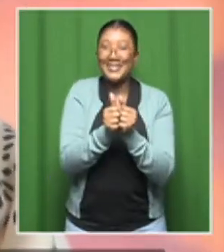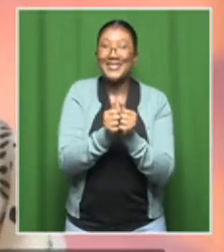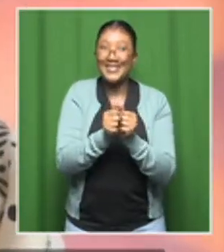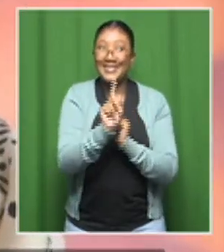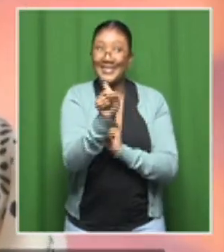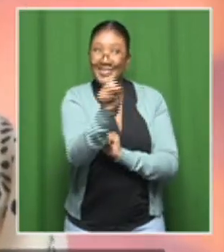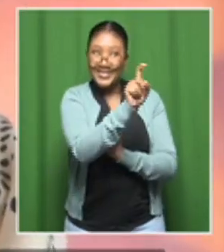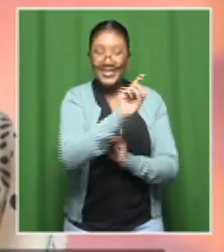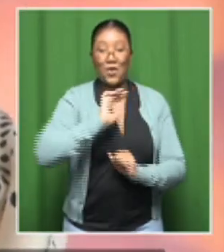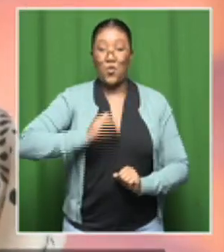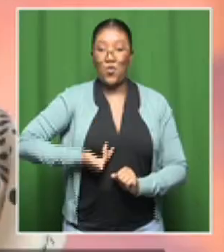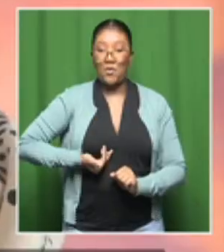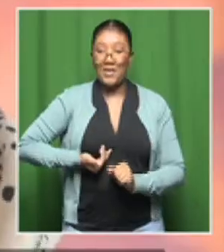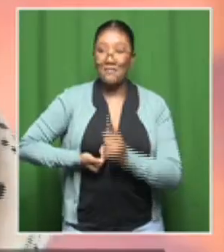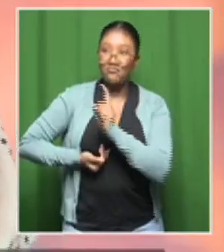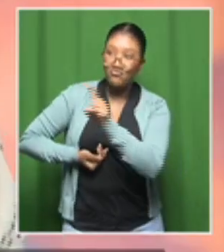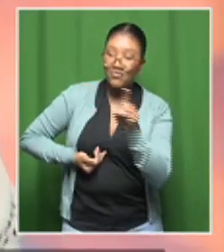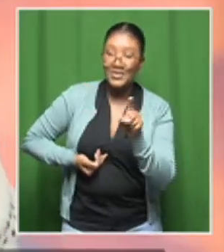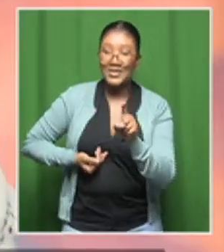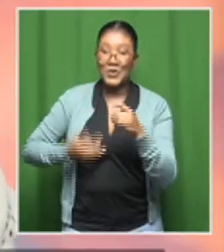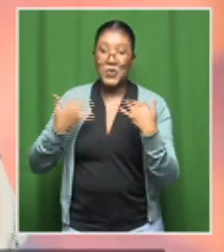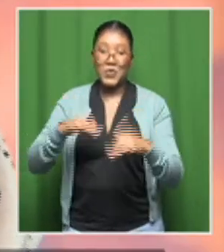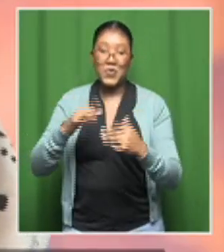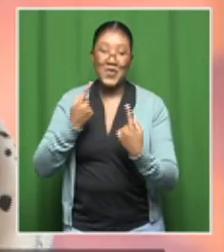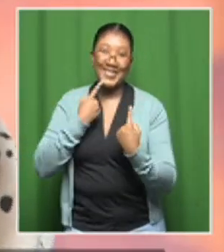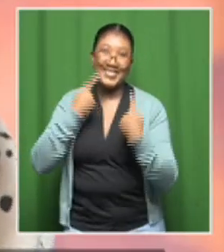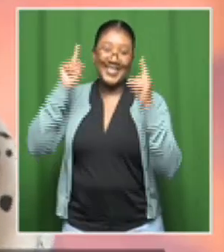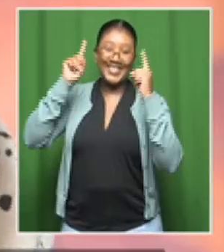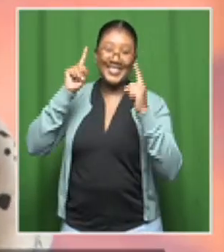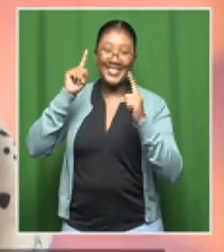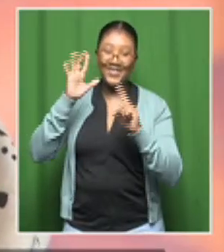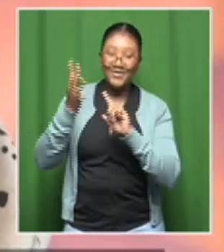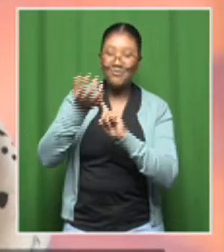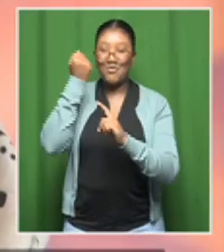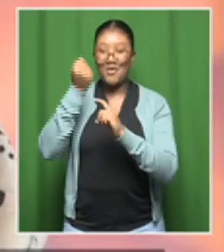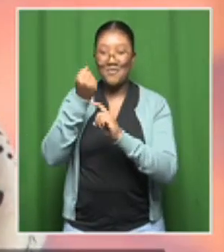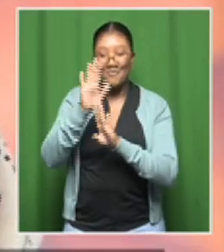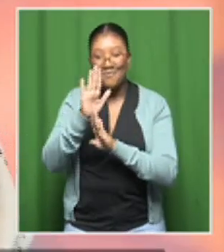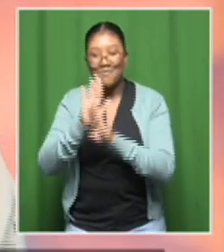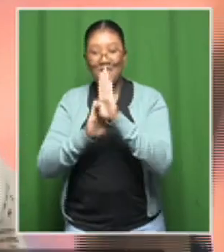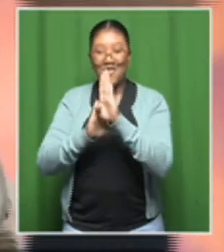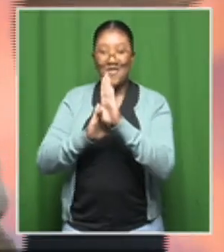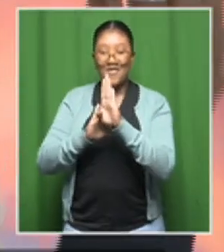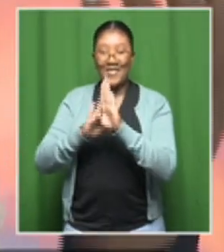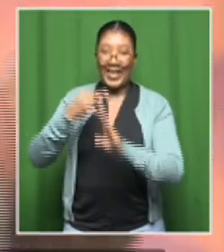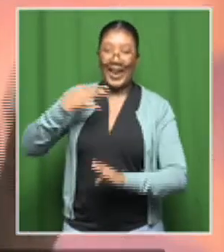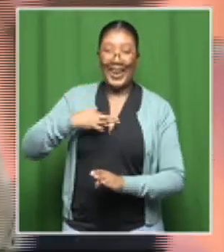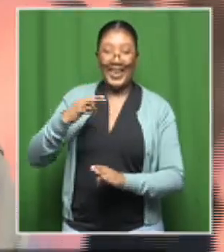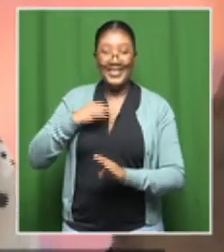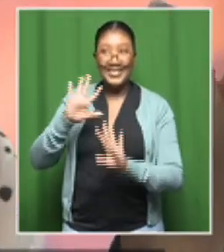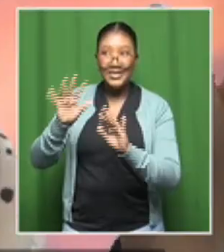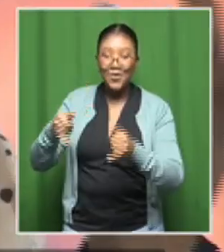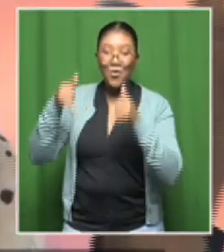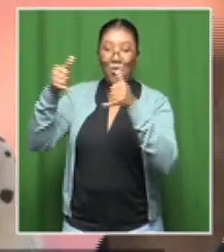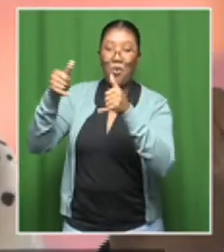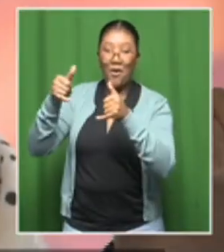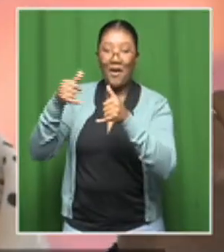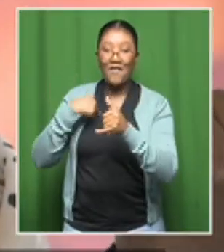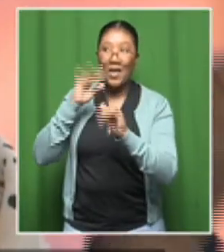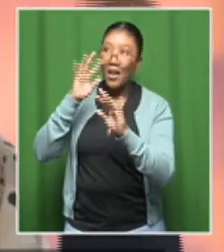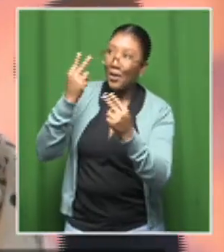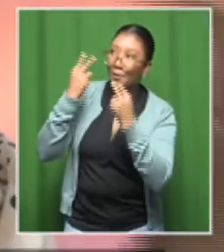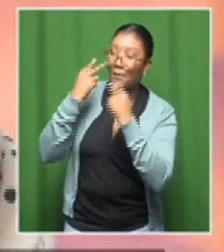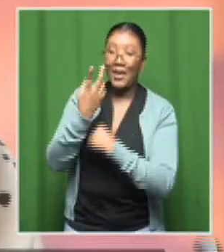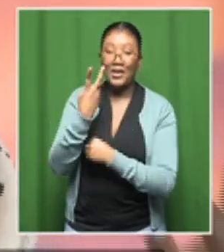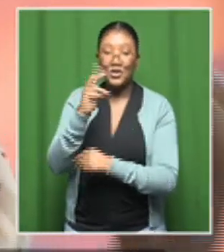beautiful, successful, and progressive ladies that are here, that have won. And looking back at 20 years